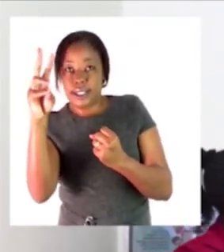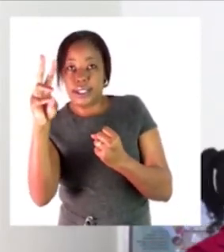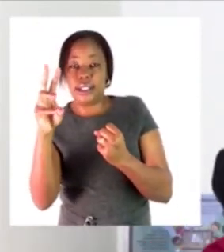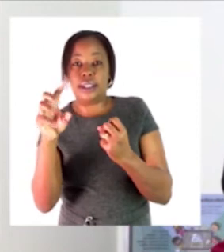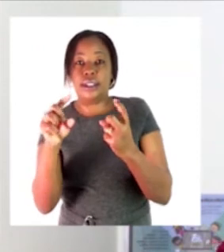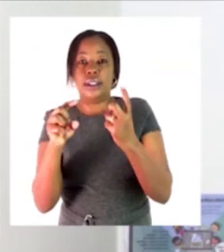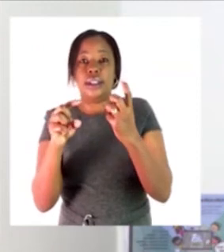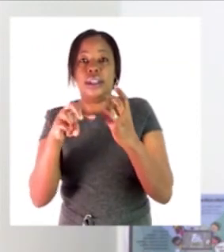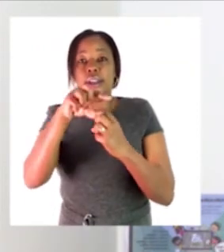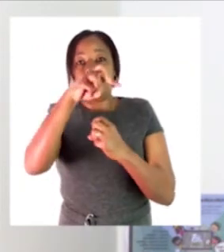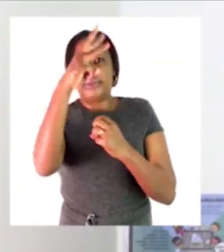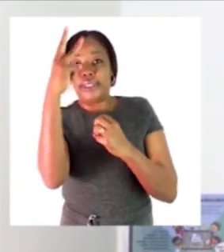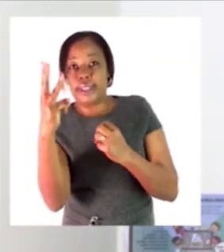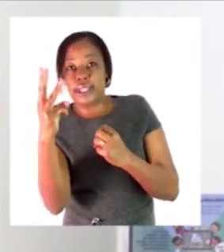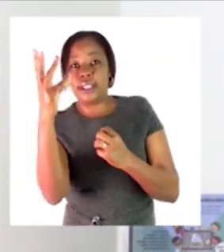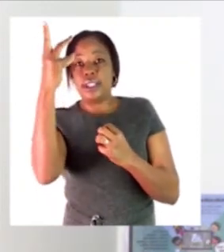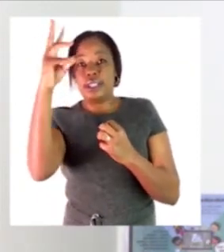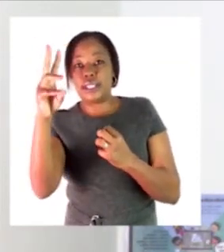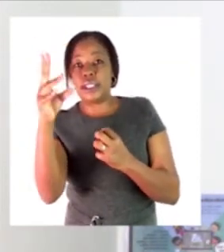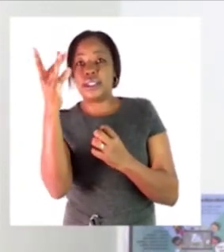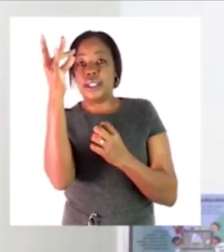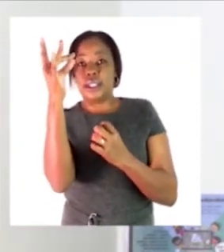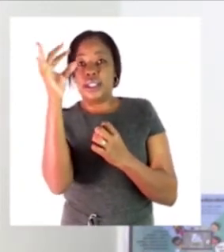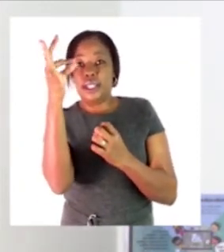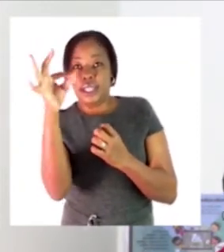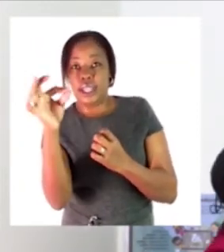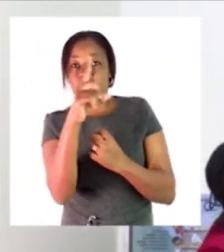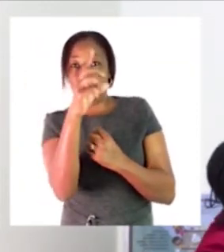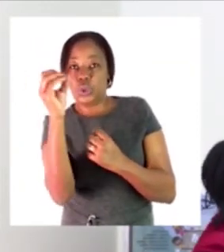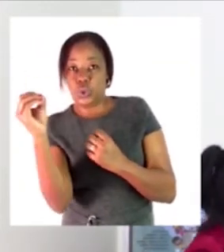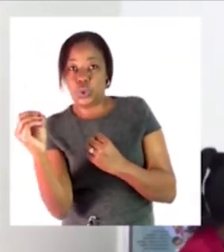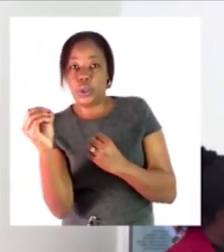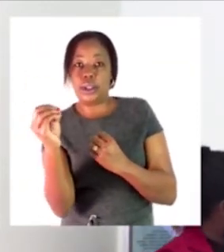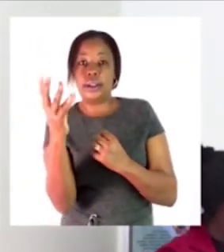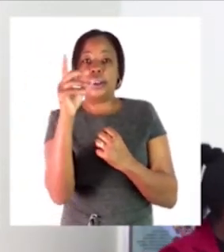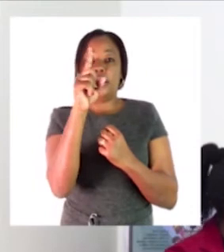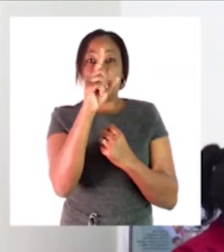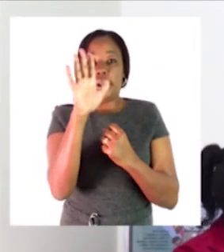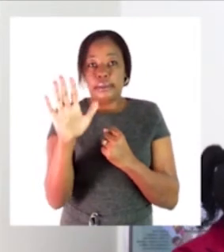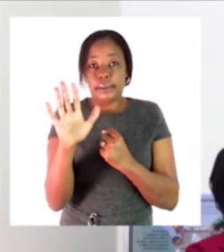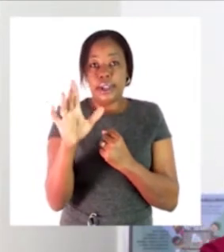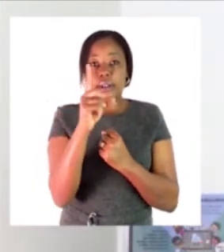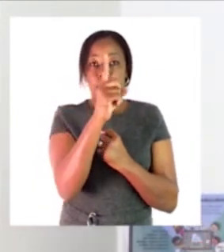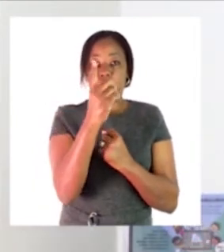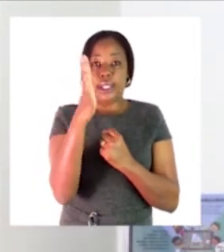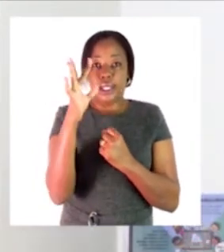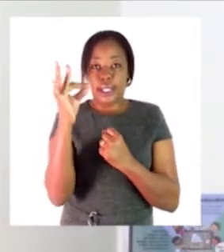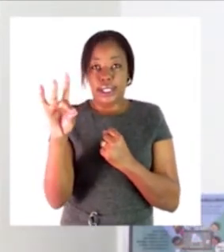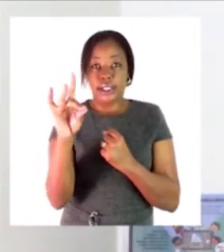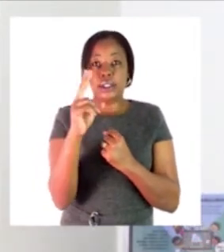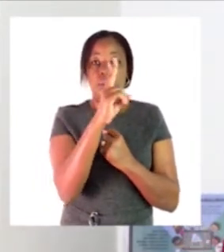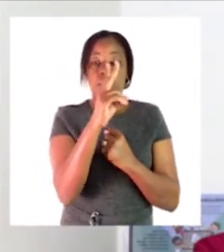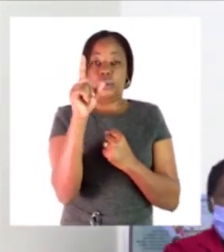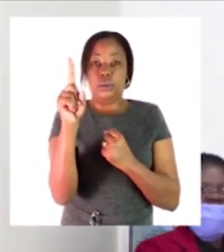six nine twelve fifteen eighteen twenty